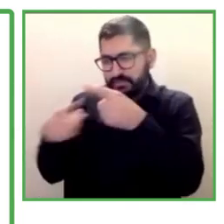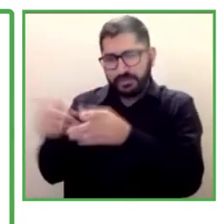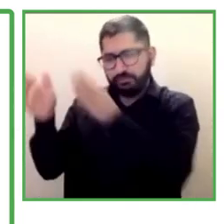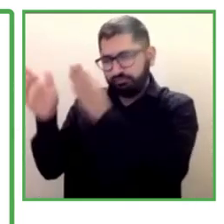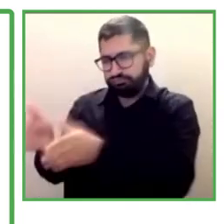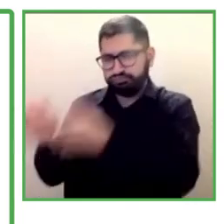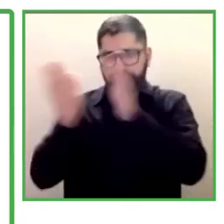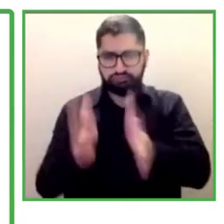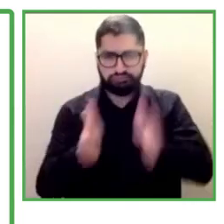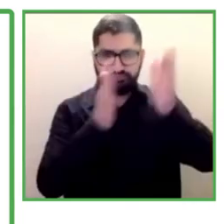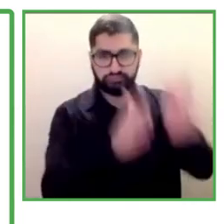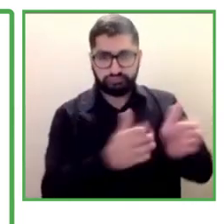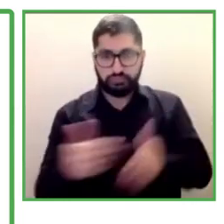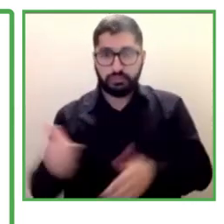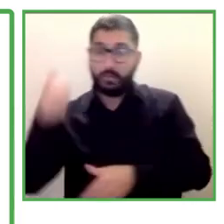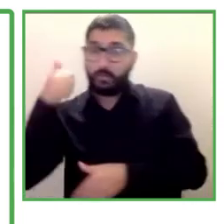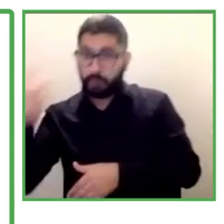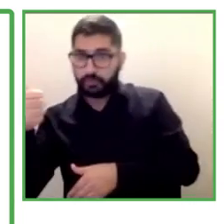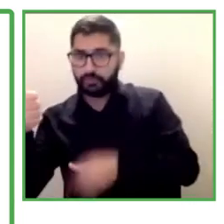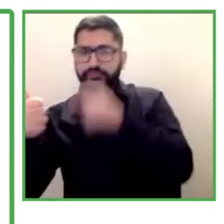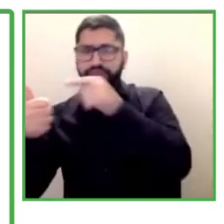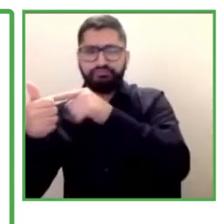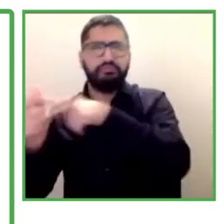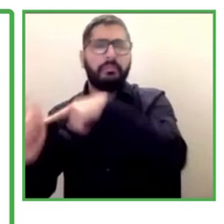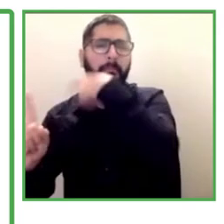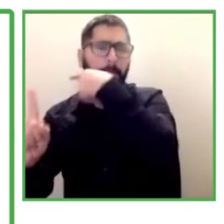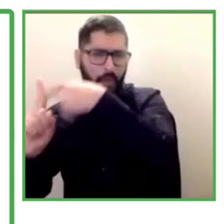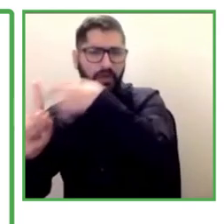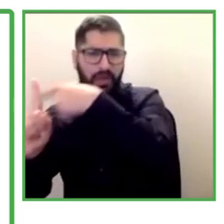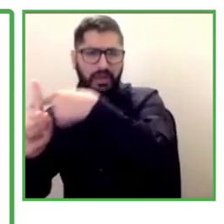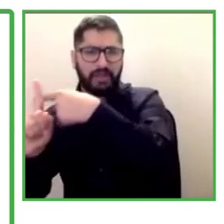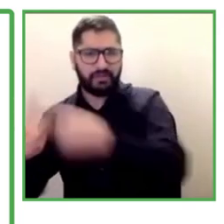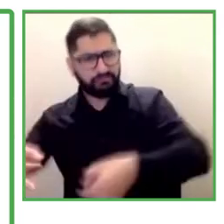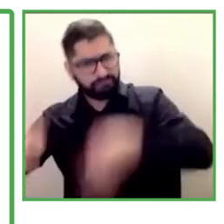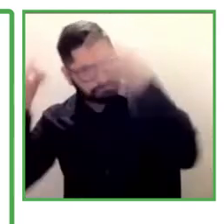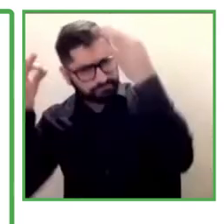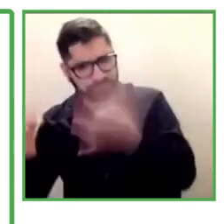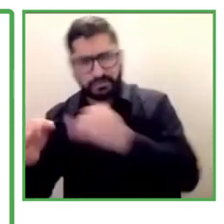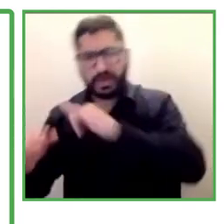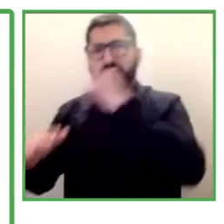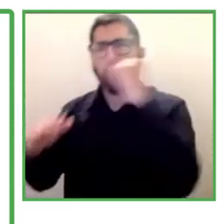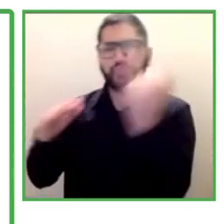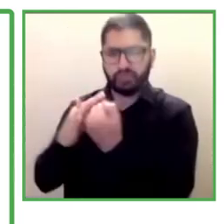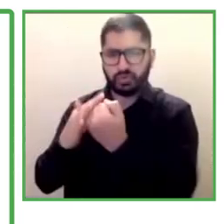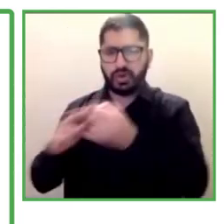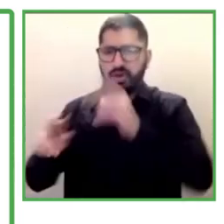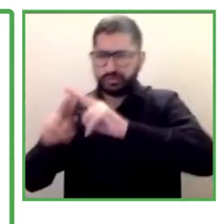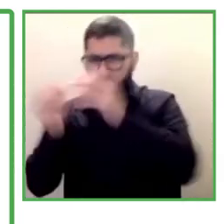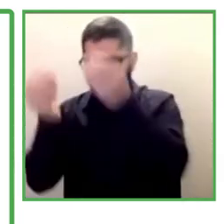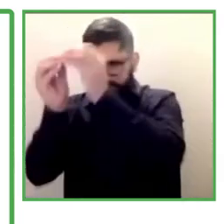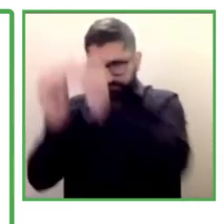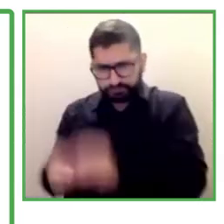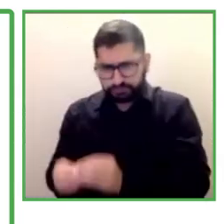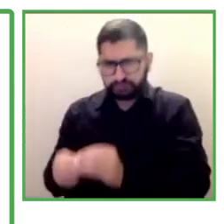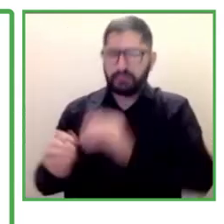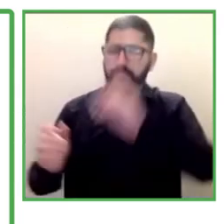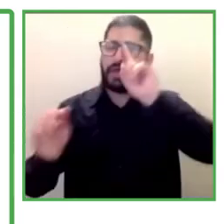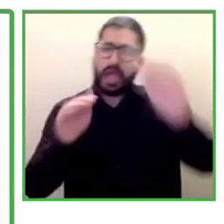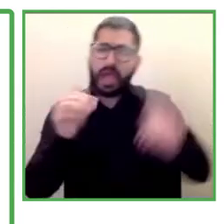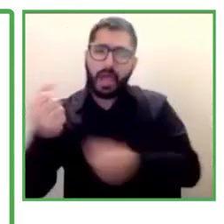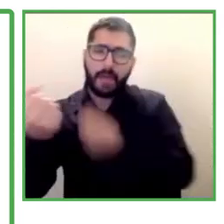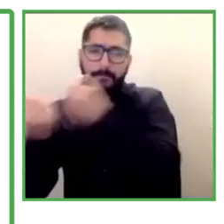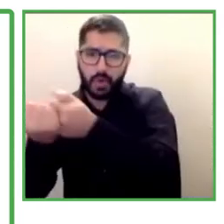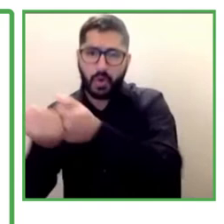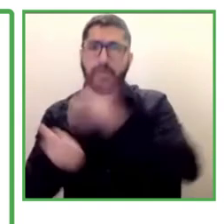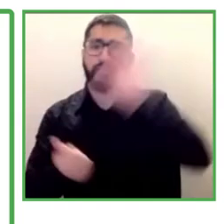different stages. And from Plena Inclusion, what we do is that we do an accompaniment to the ministry in all